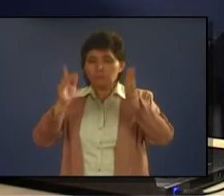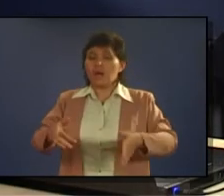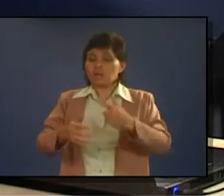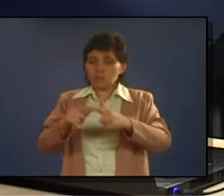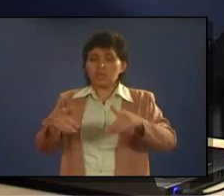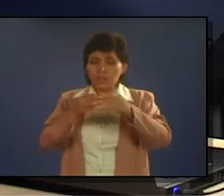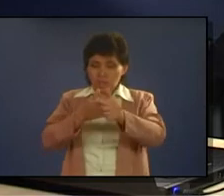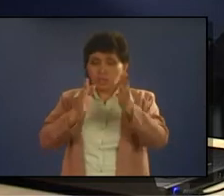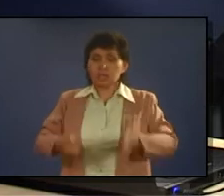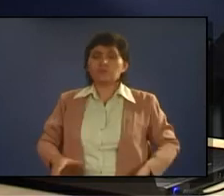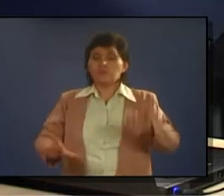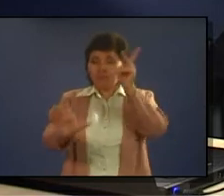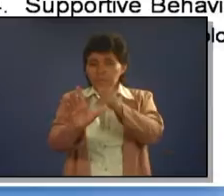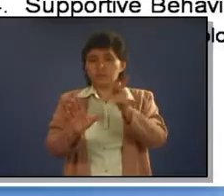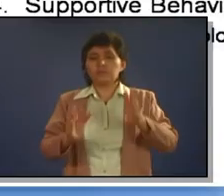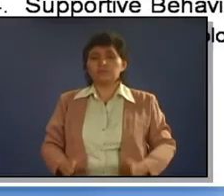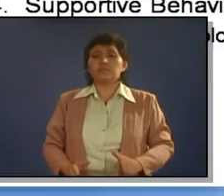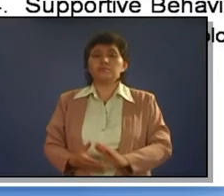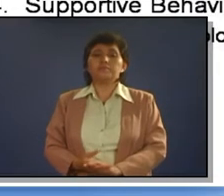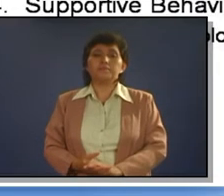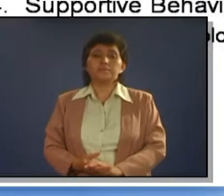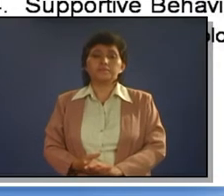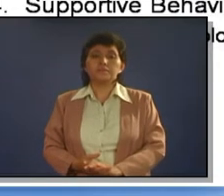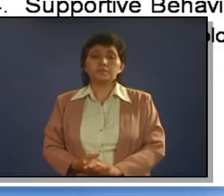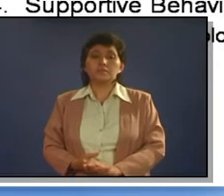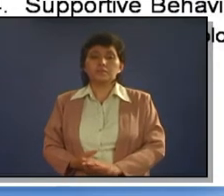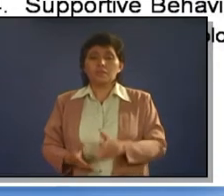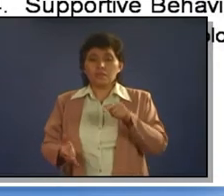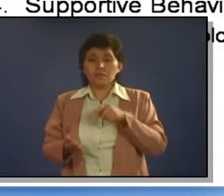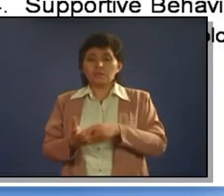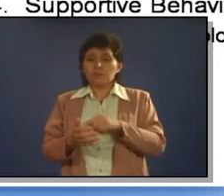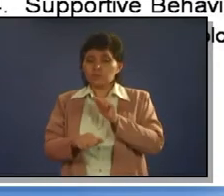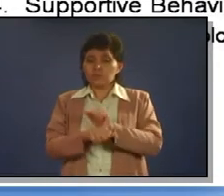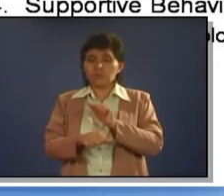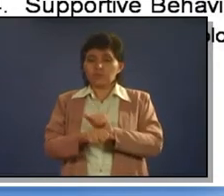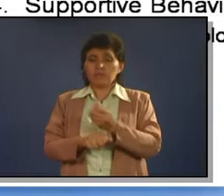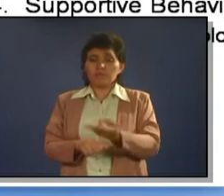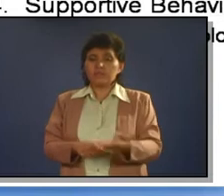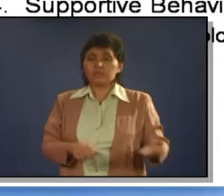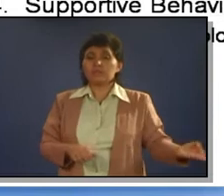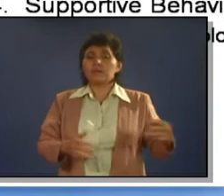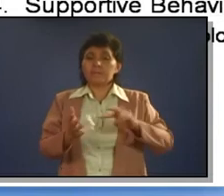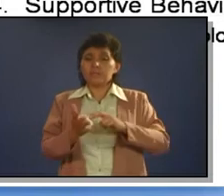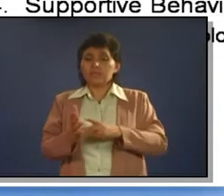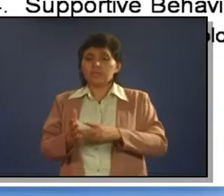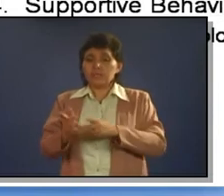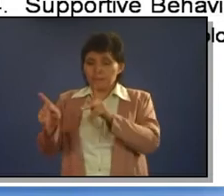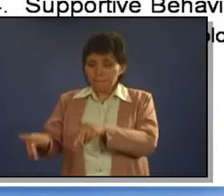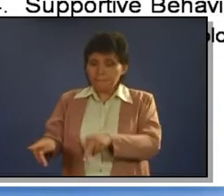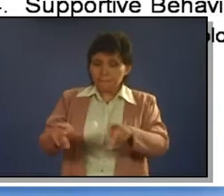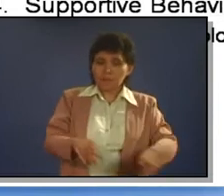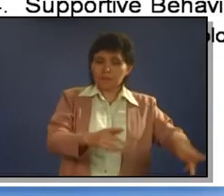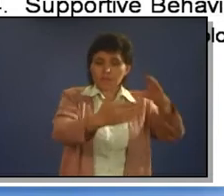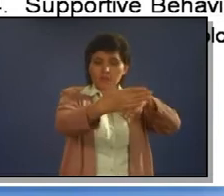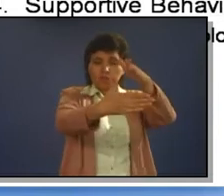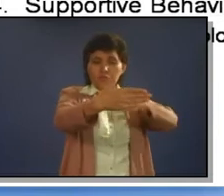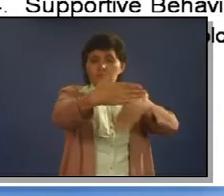next one is they work facilitate meaning they plan they schedule they coordinate they